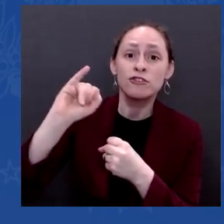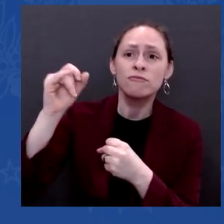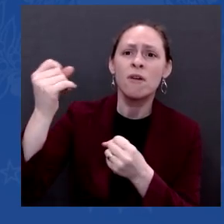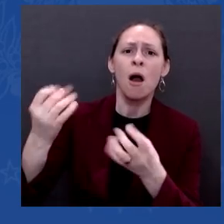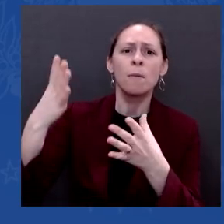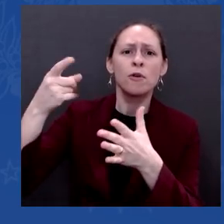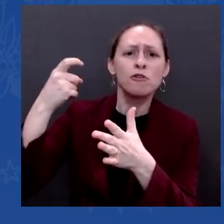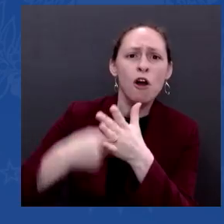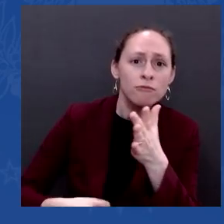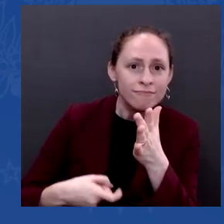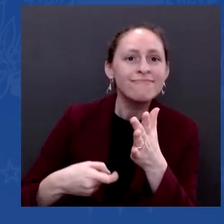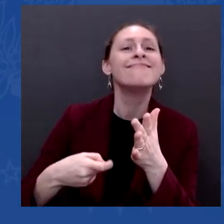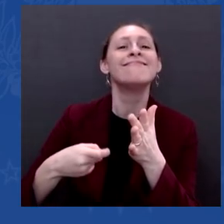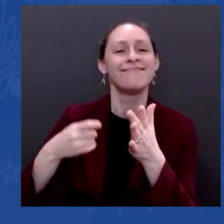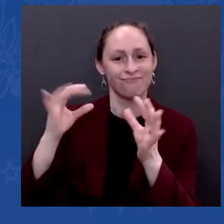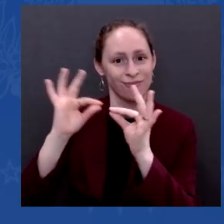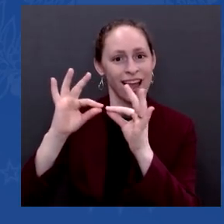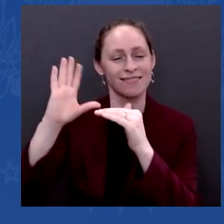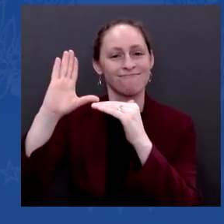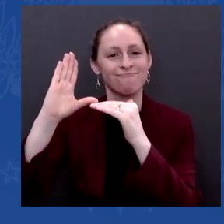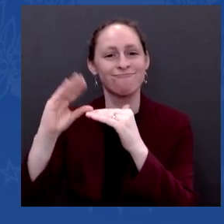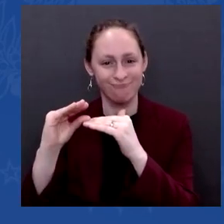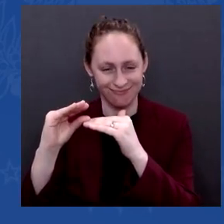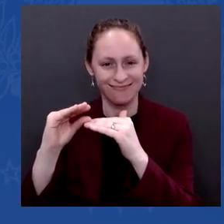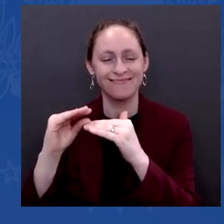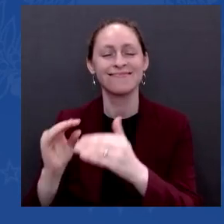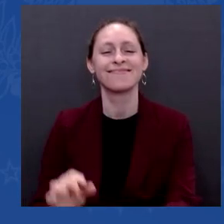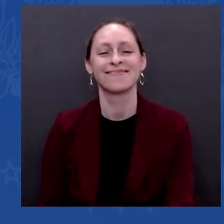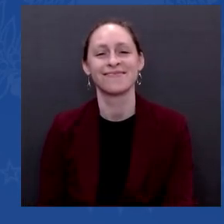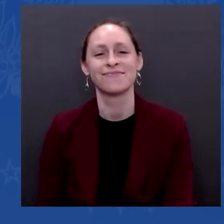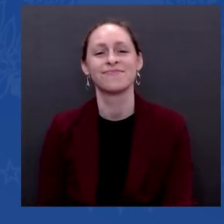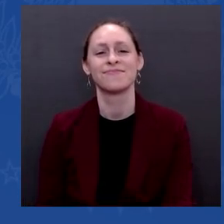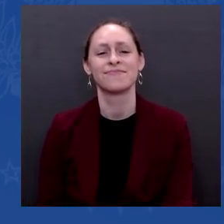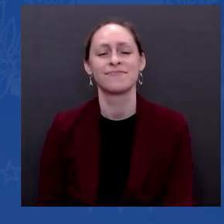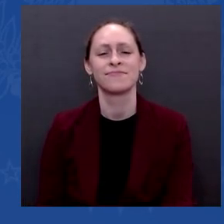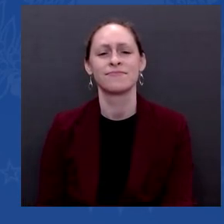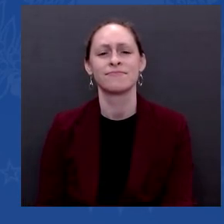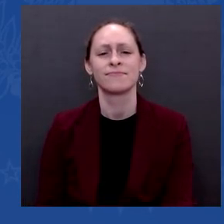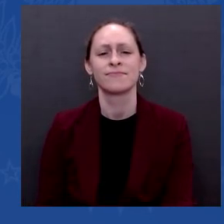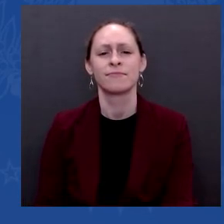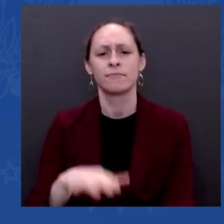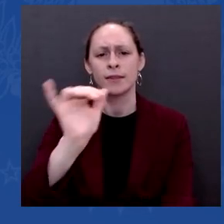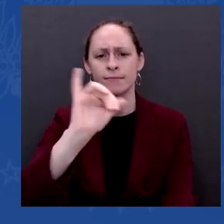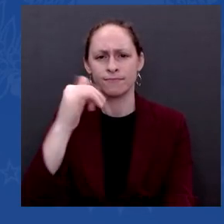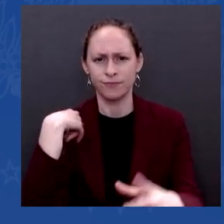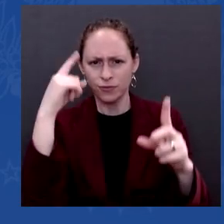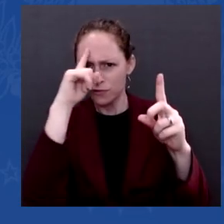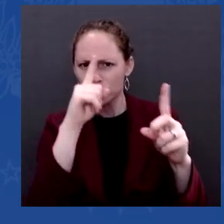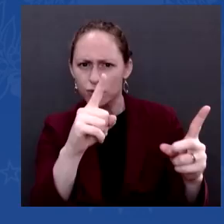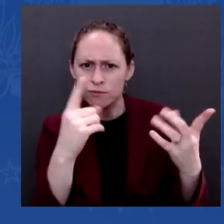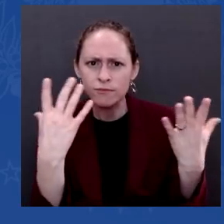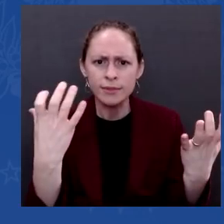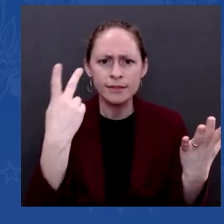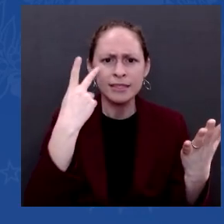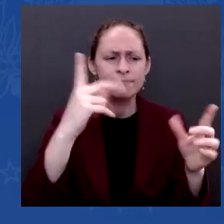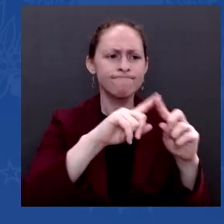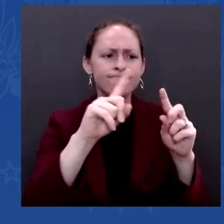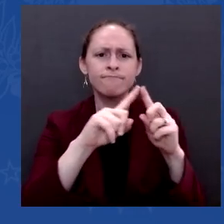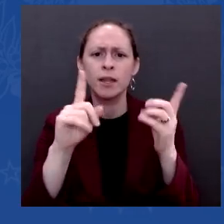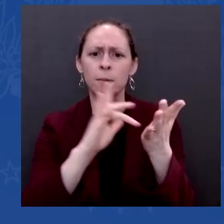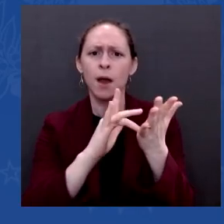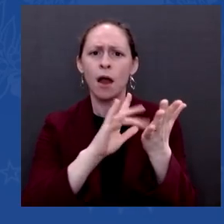this country. You know those bills you get that you don't expect that you're two to five thousand dollars from the hospital beyond